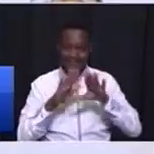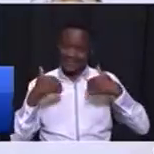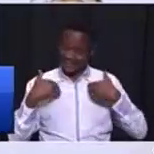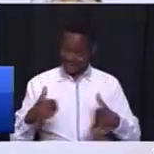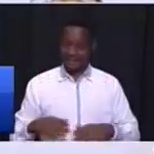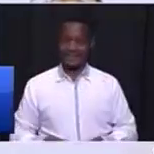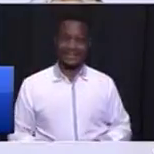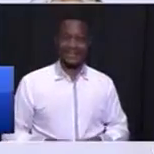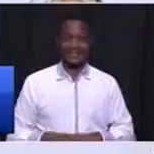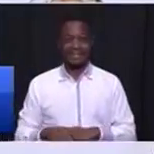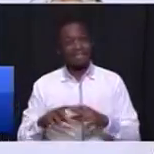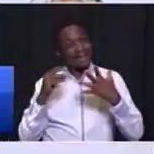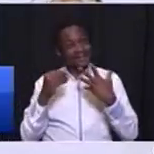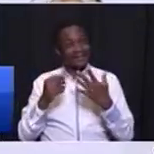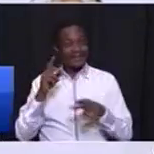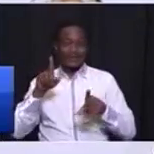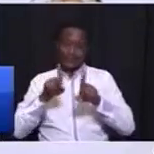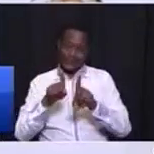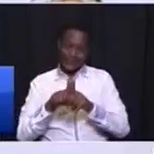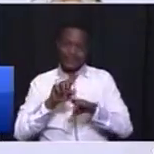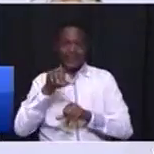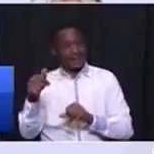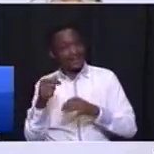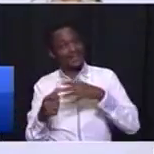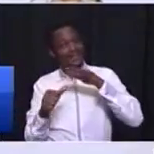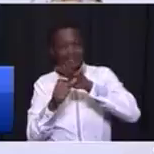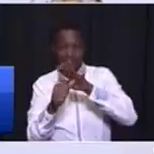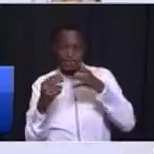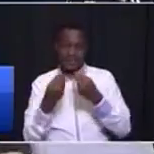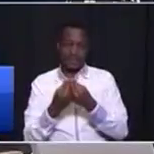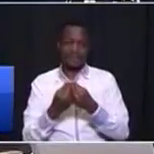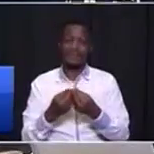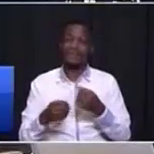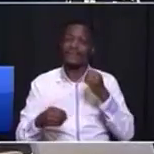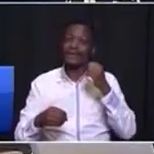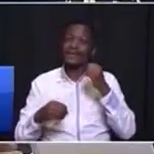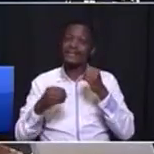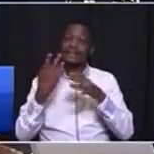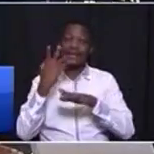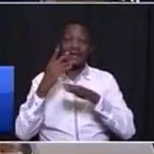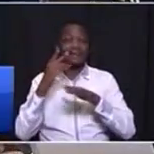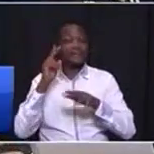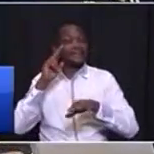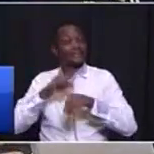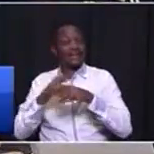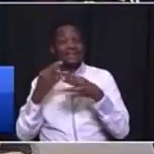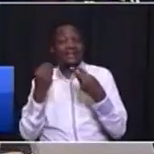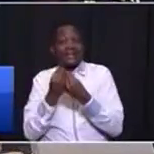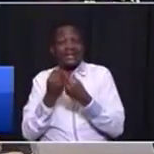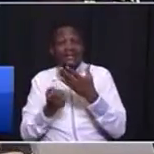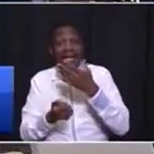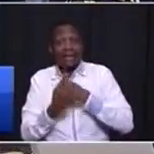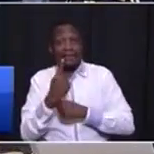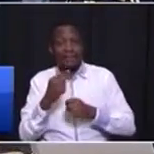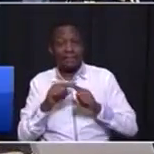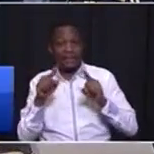there is also another important thing sometimes things get done but they get